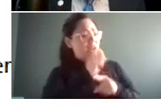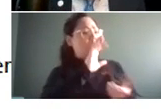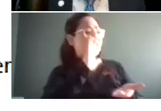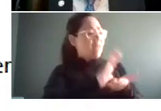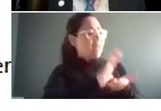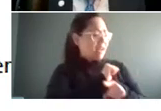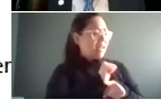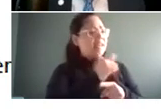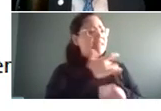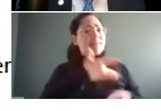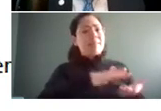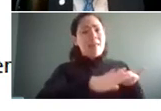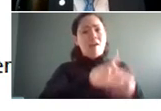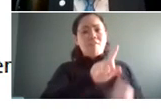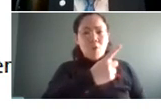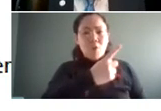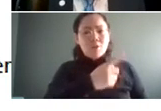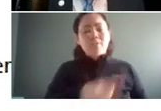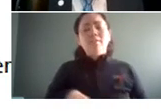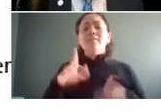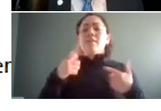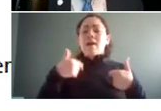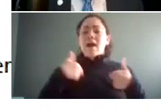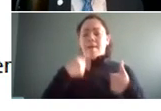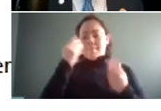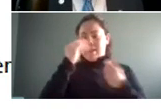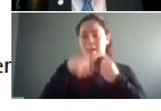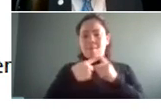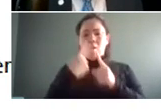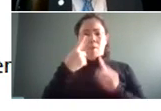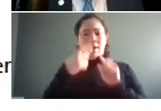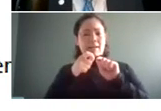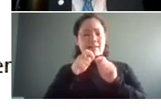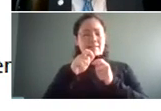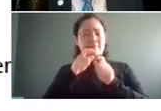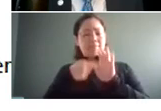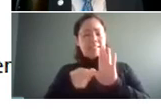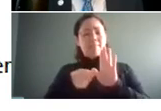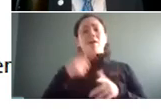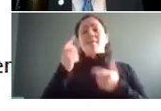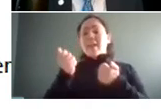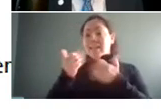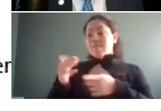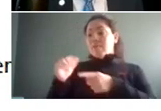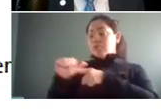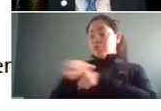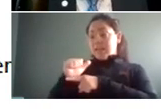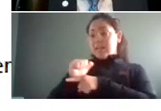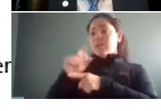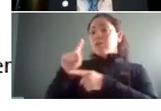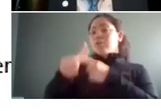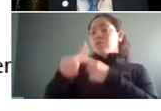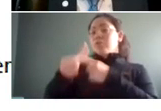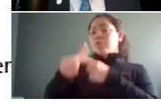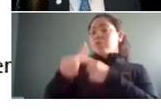sometimes think about and in this one example i'm thinking about was that training was given to male employees at a greater rate than female